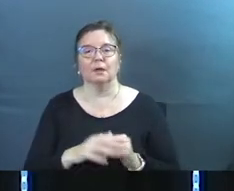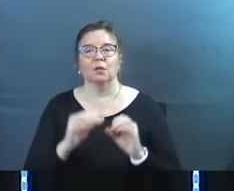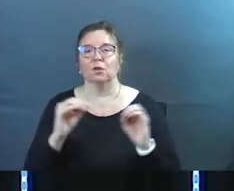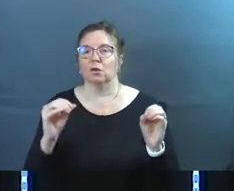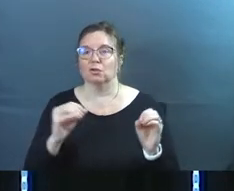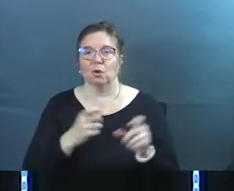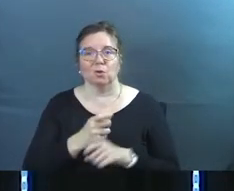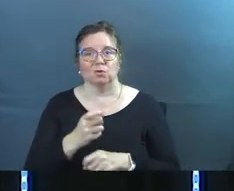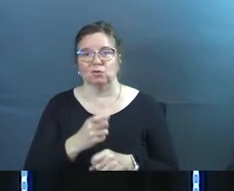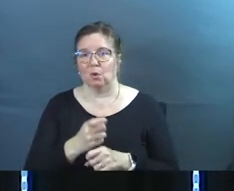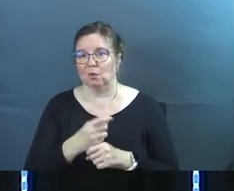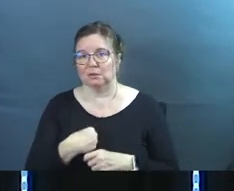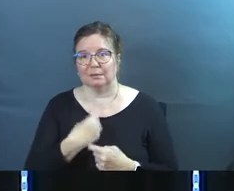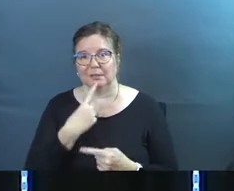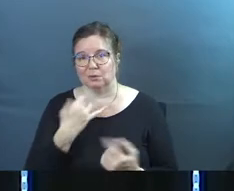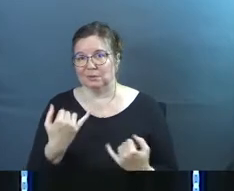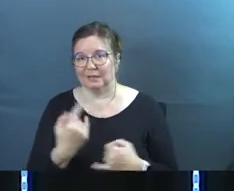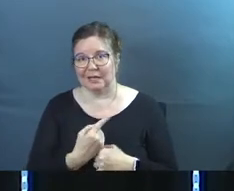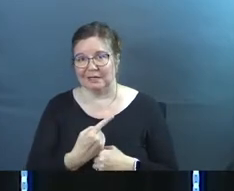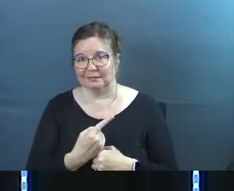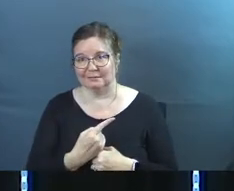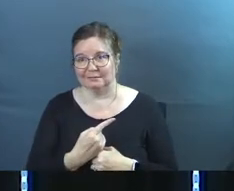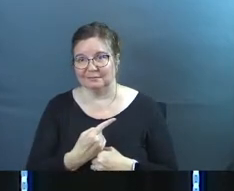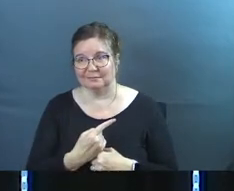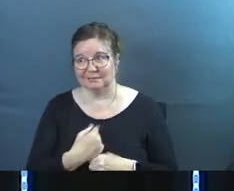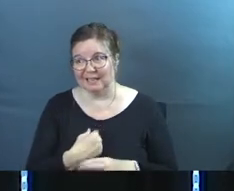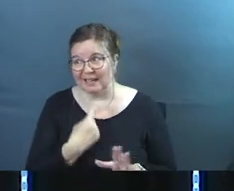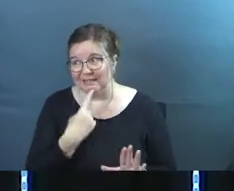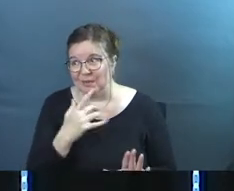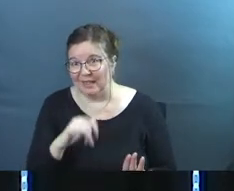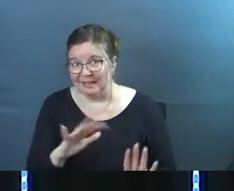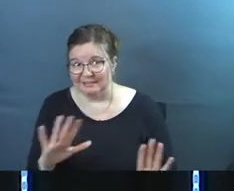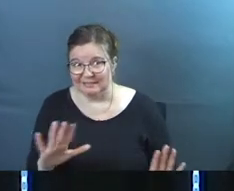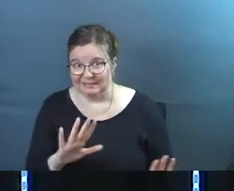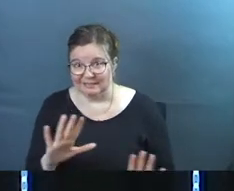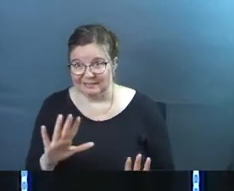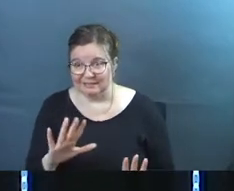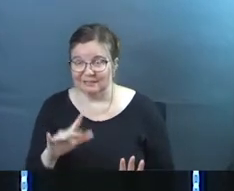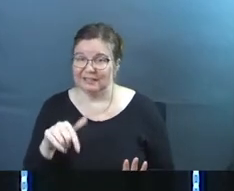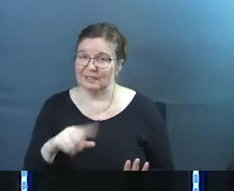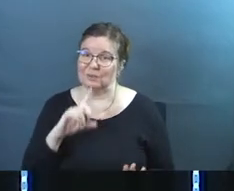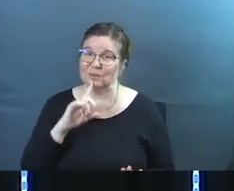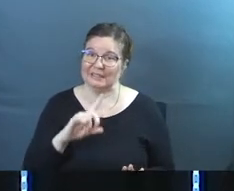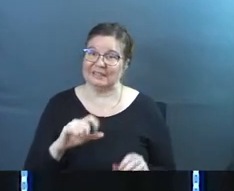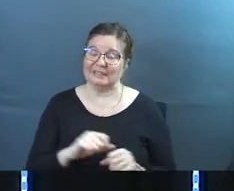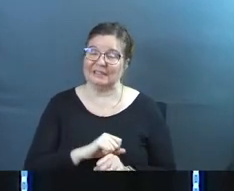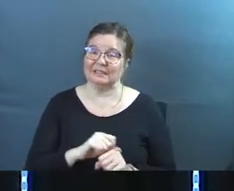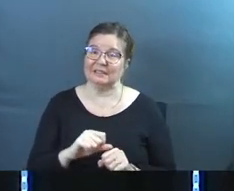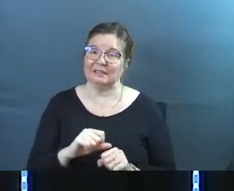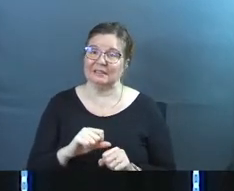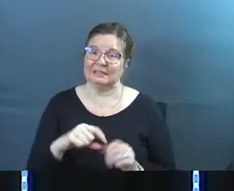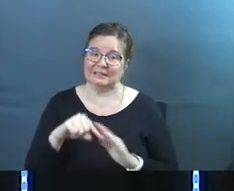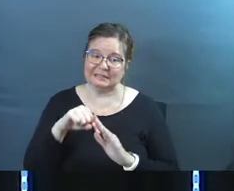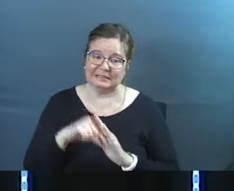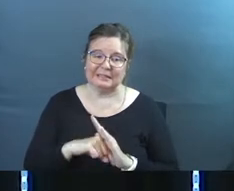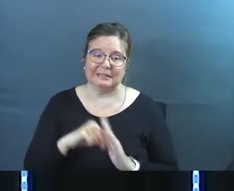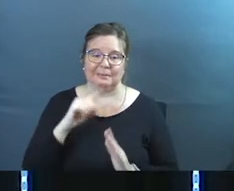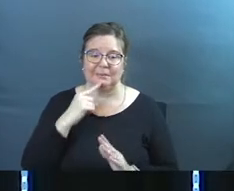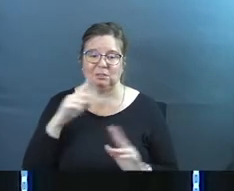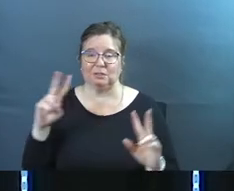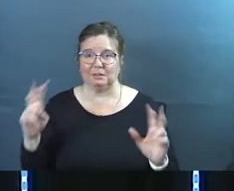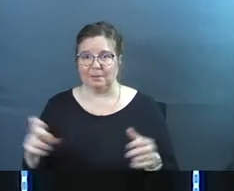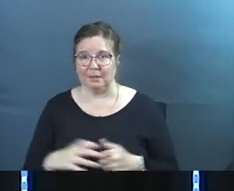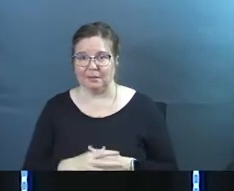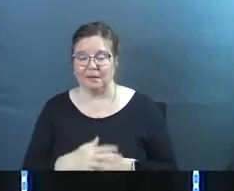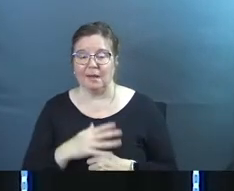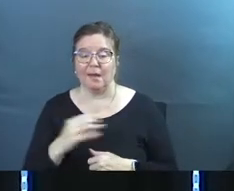are no jokes being told today. Can I just tell you that? This is a really deep, serious topic.